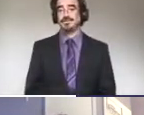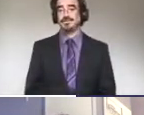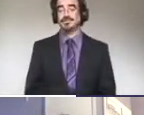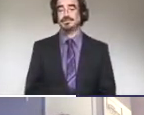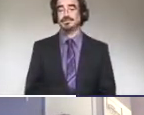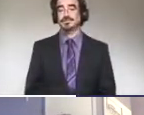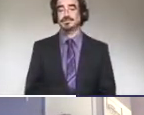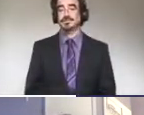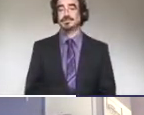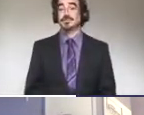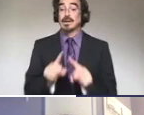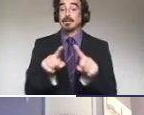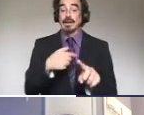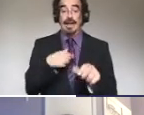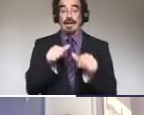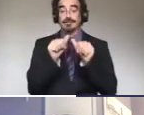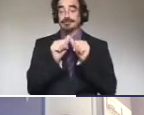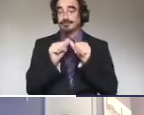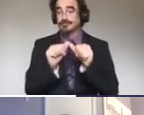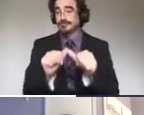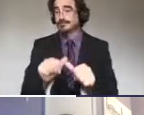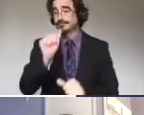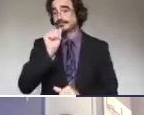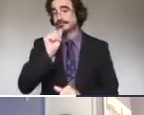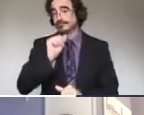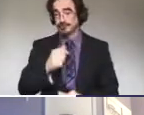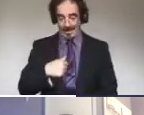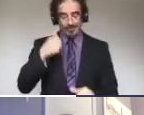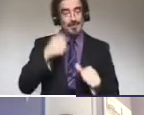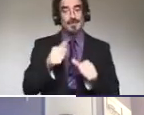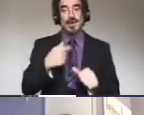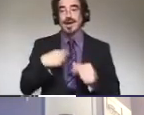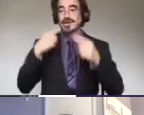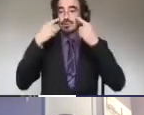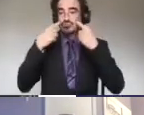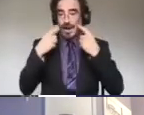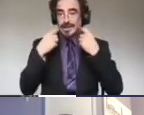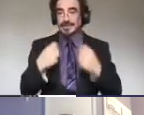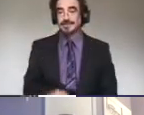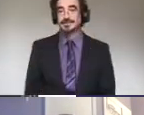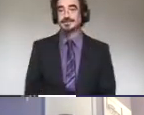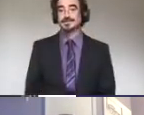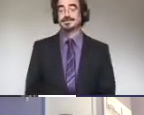I preserved. And I do remember that I cried during my graduation ceremony.